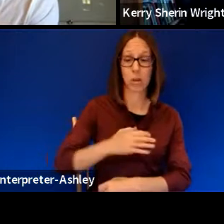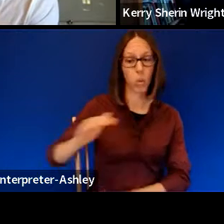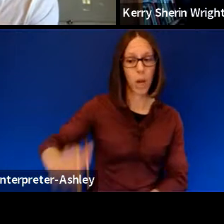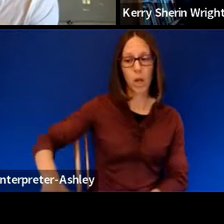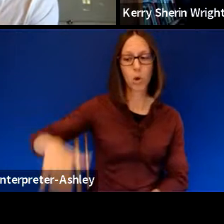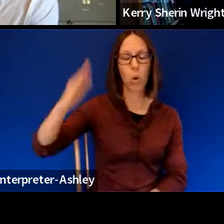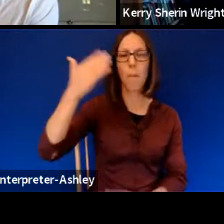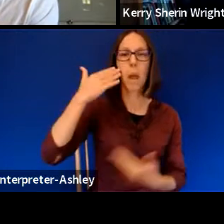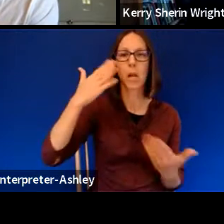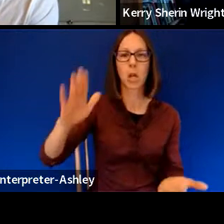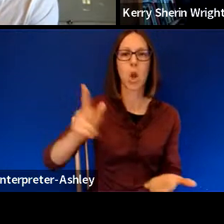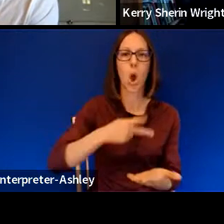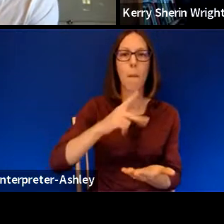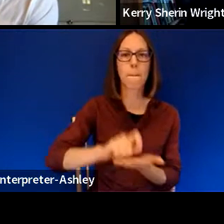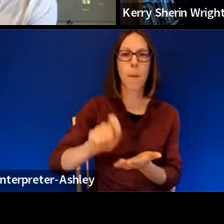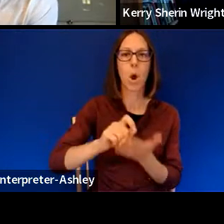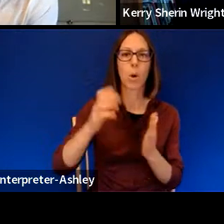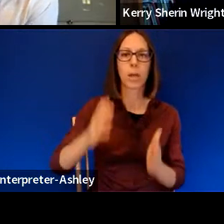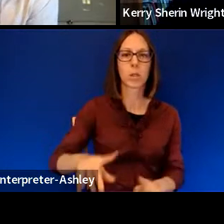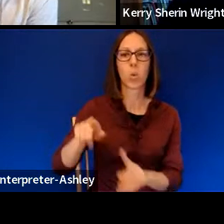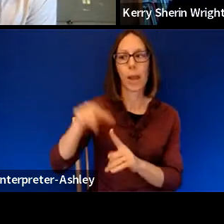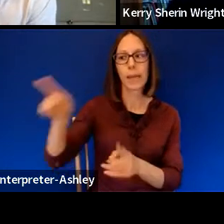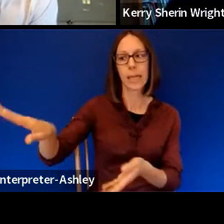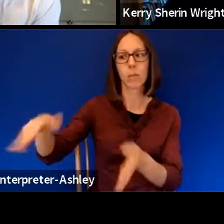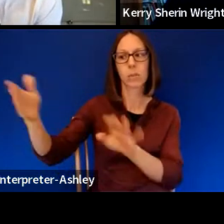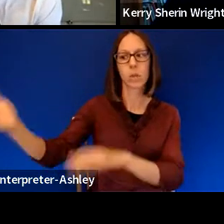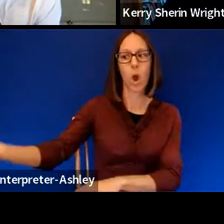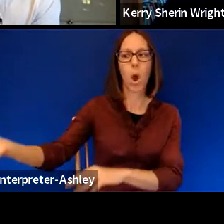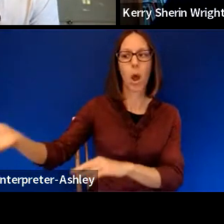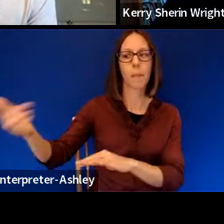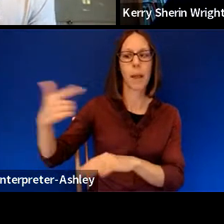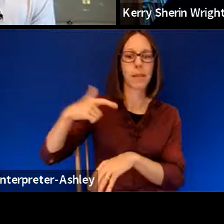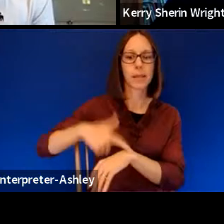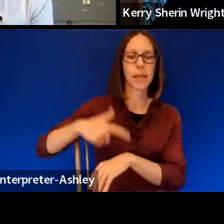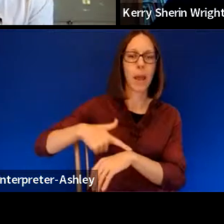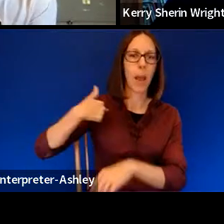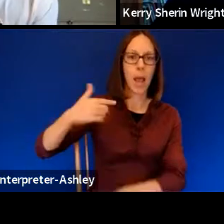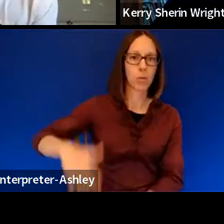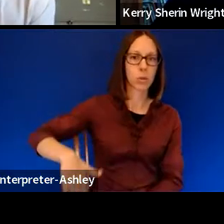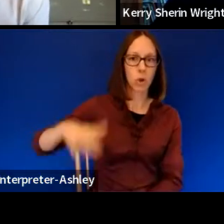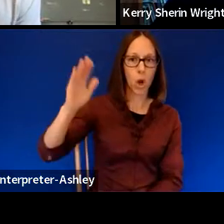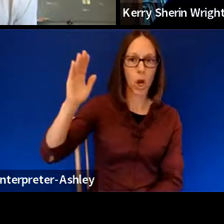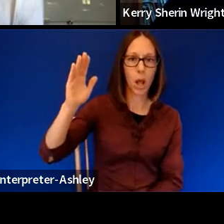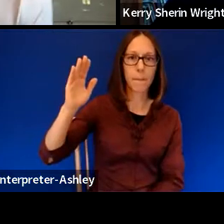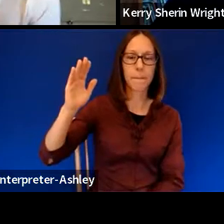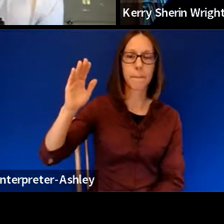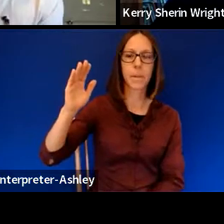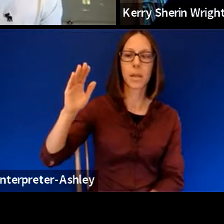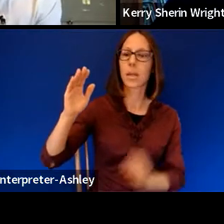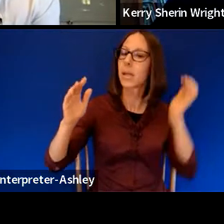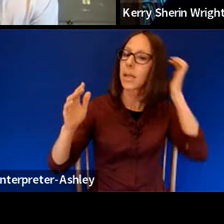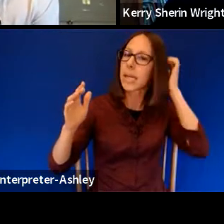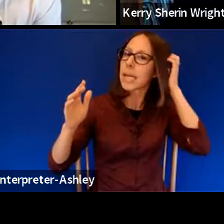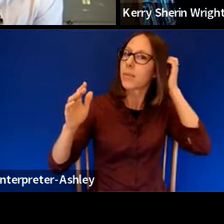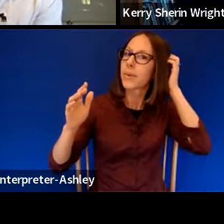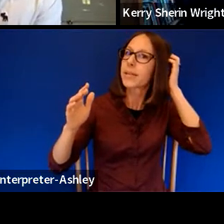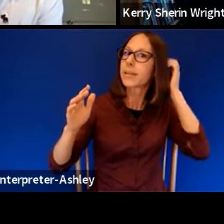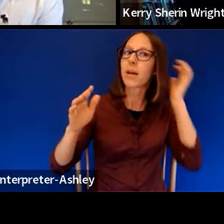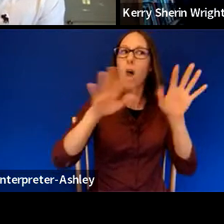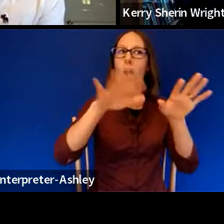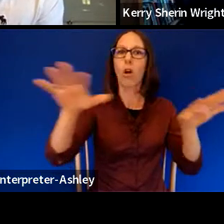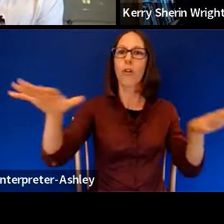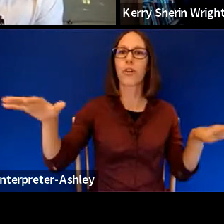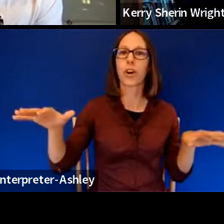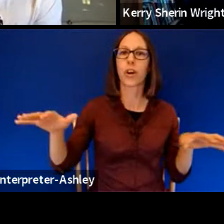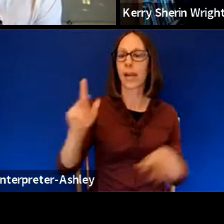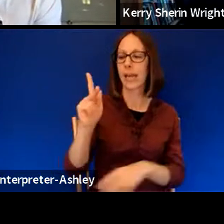poets. And while he was long gone by the time I was around or gone somewhat, he was also everywhere, especially cause I lived in